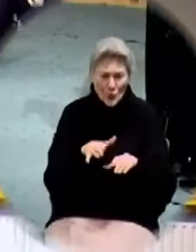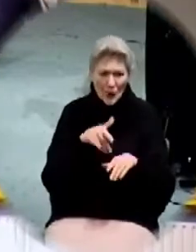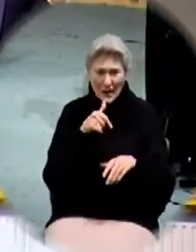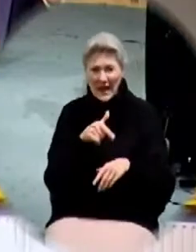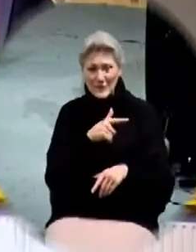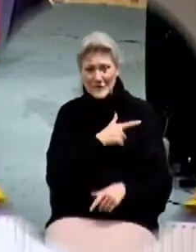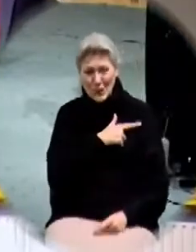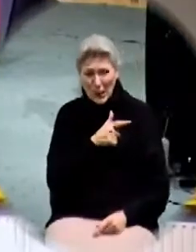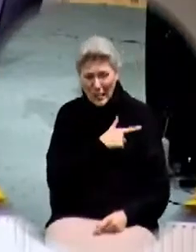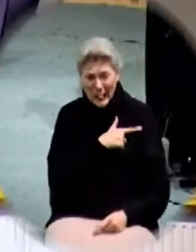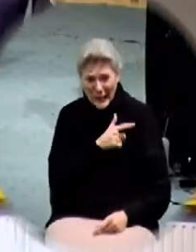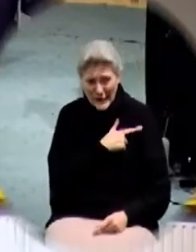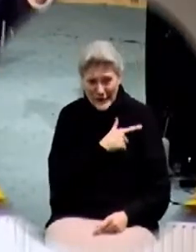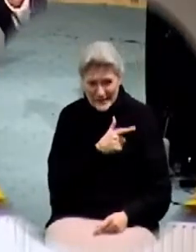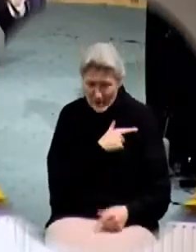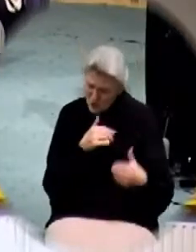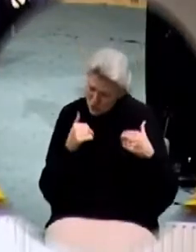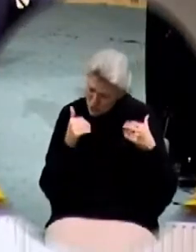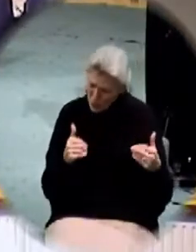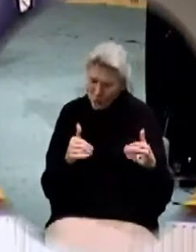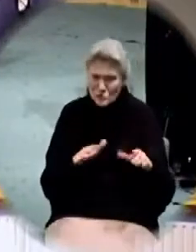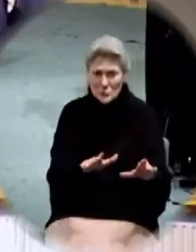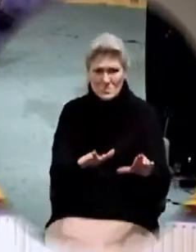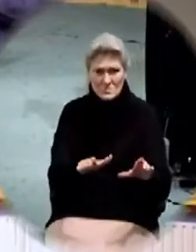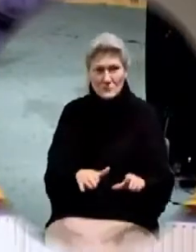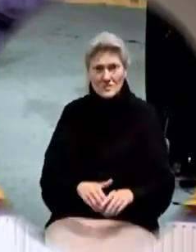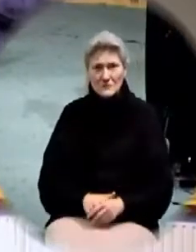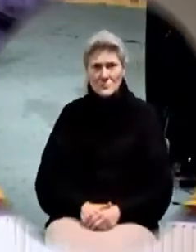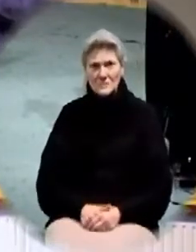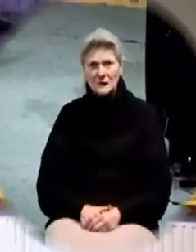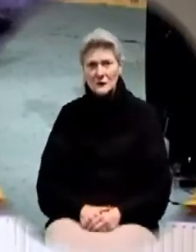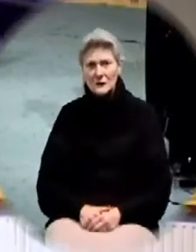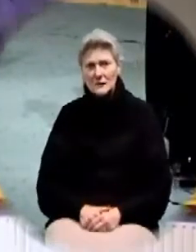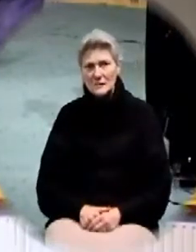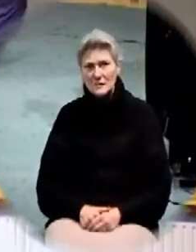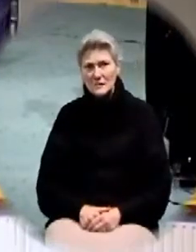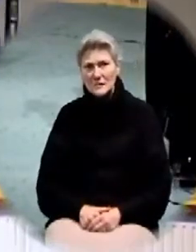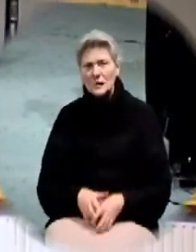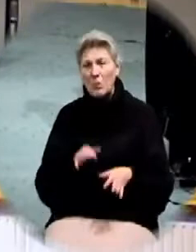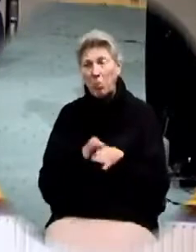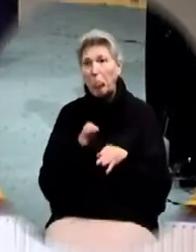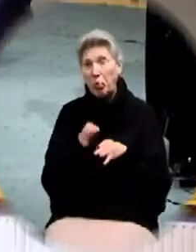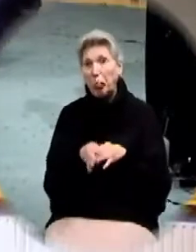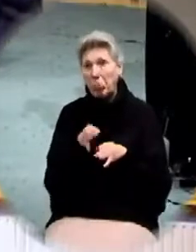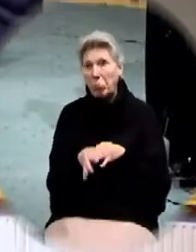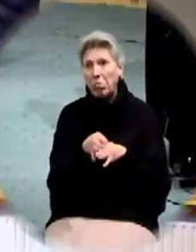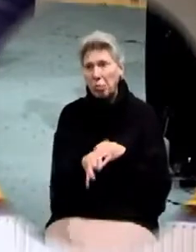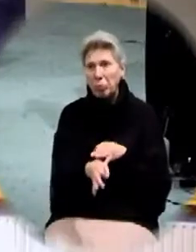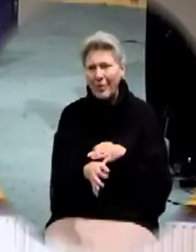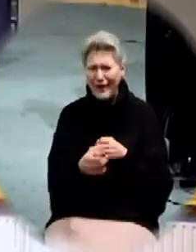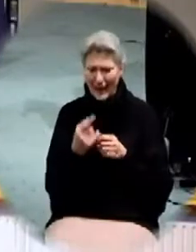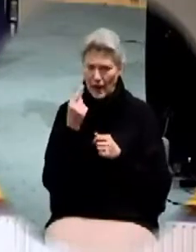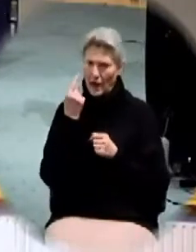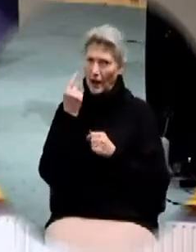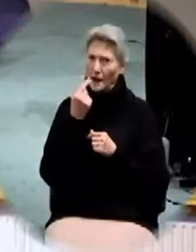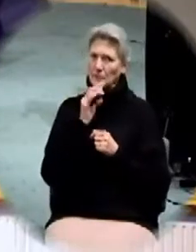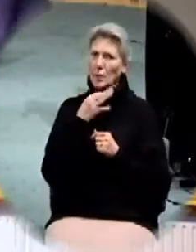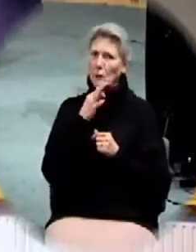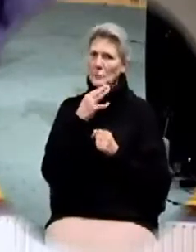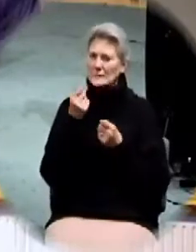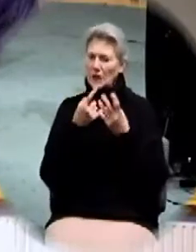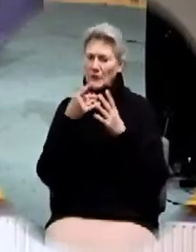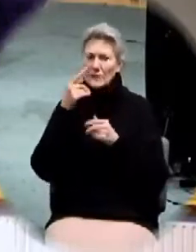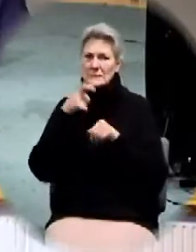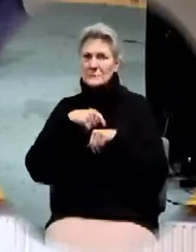your feet so long just go do it I wonder how many times God looks down from heaven and looks at me and says